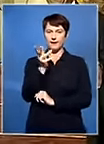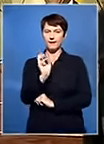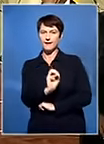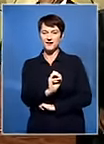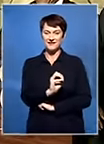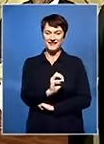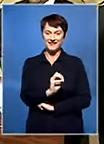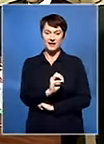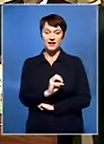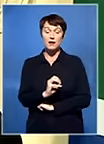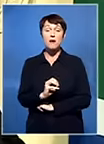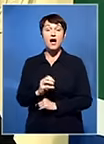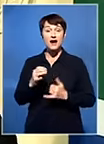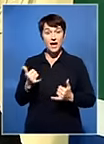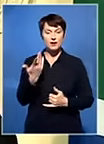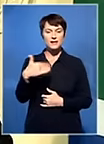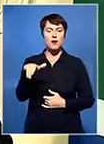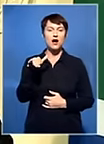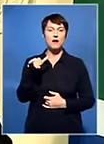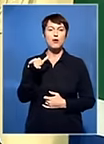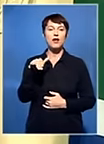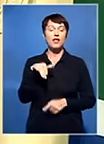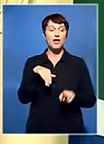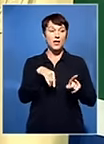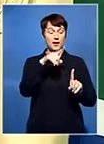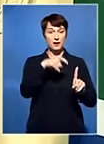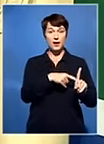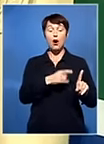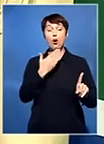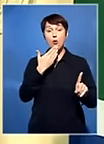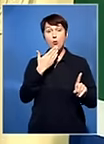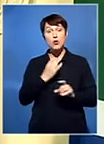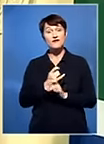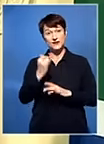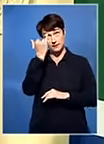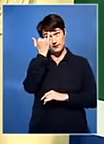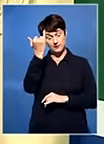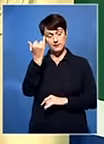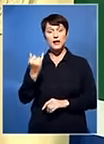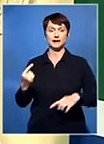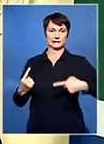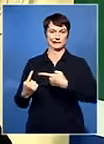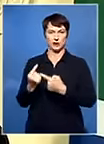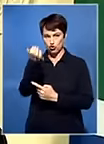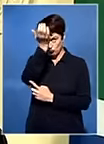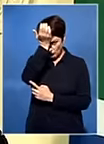host started it all. Somebody who is being talked about these days in South Africa.